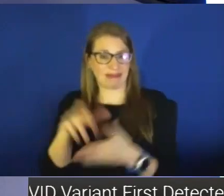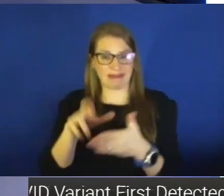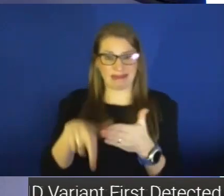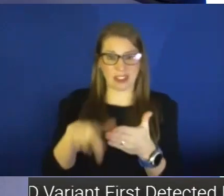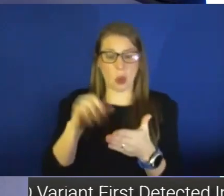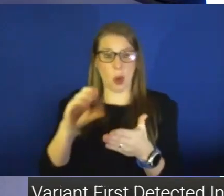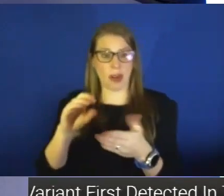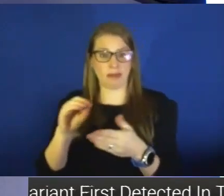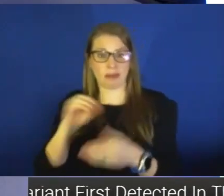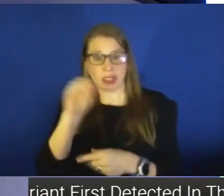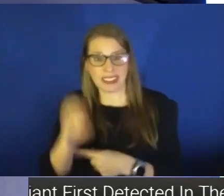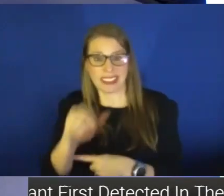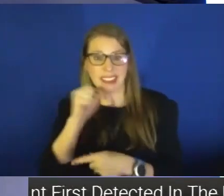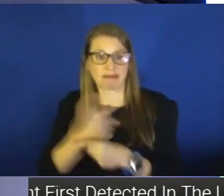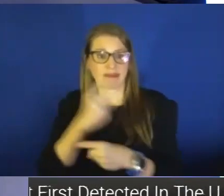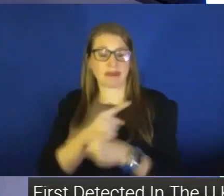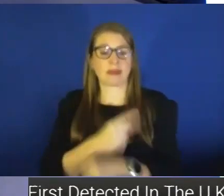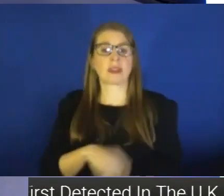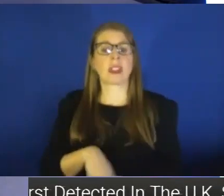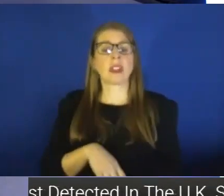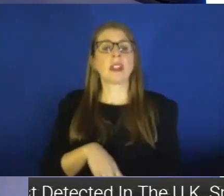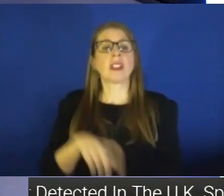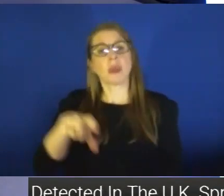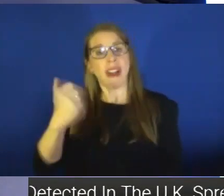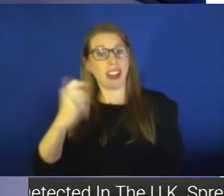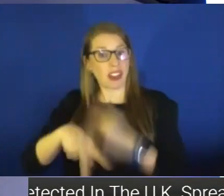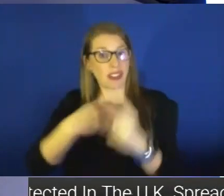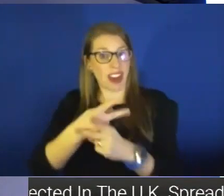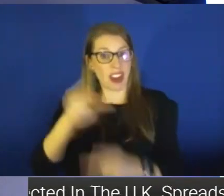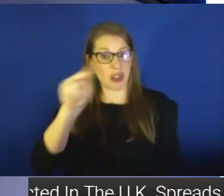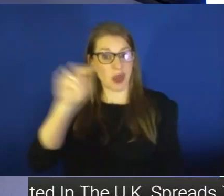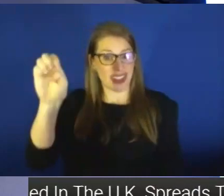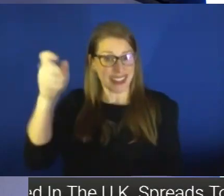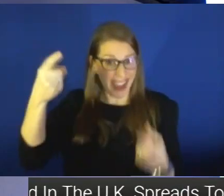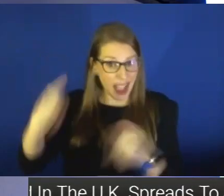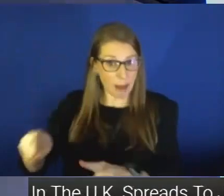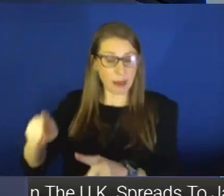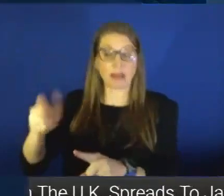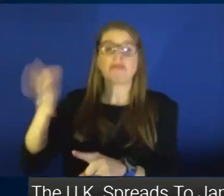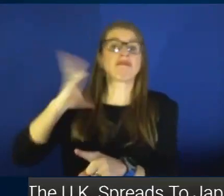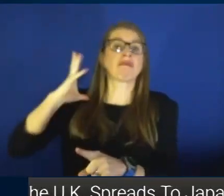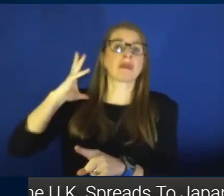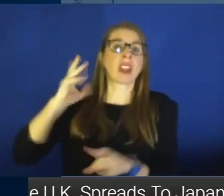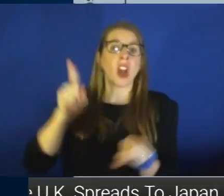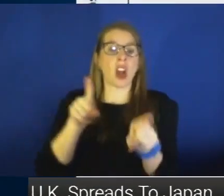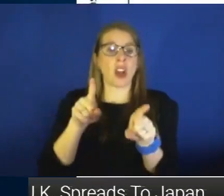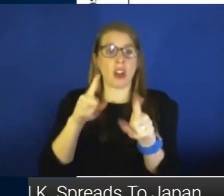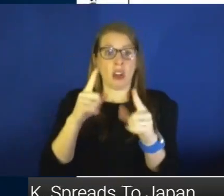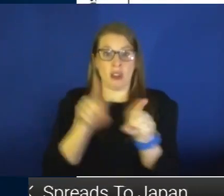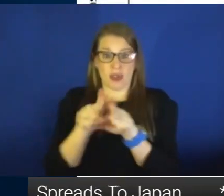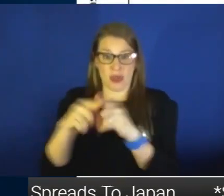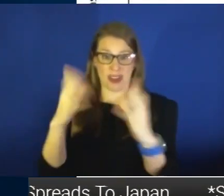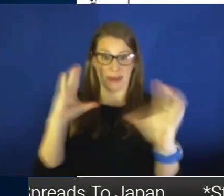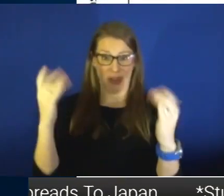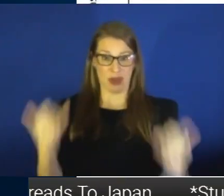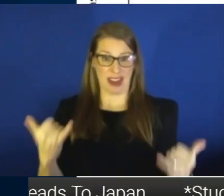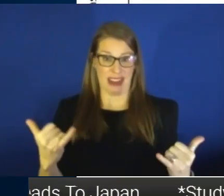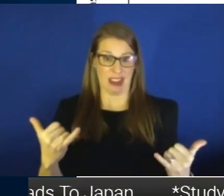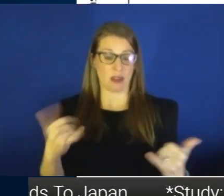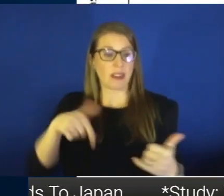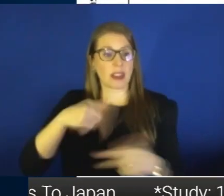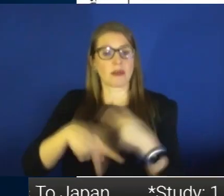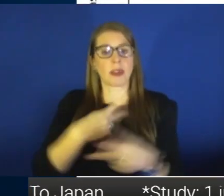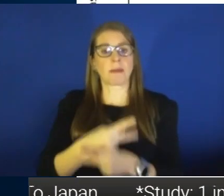what we've seen in the past with the other variants, what that told you then and what it's going to tell us now about this variant. So what we've seen with